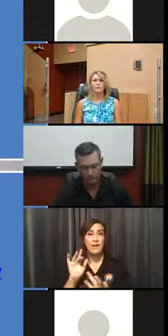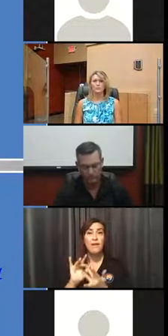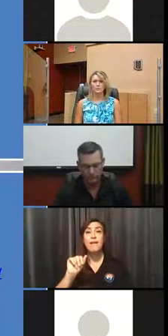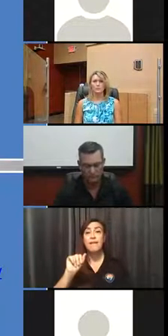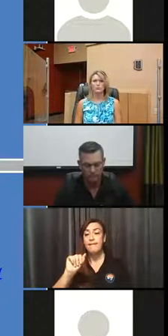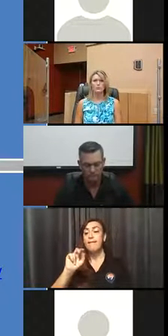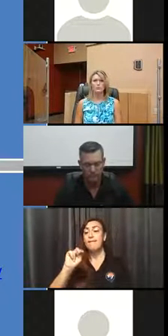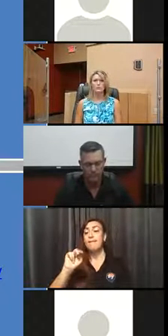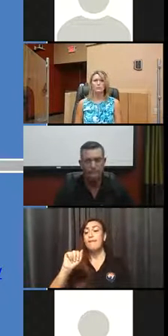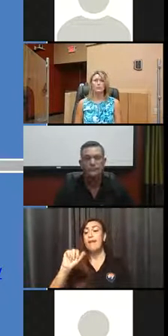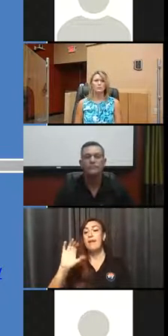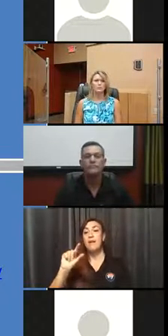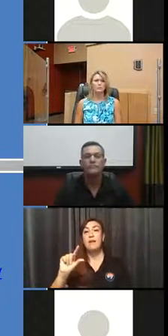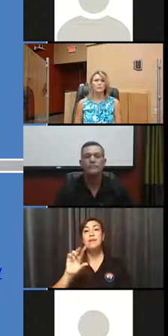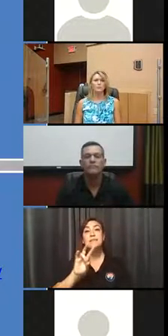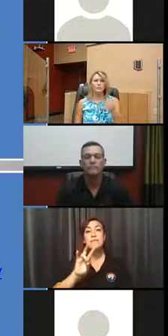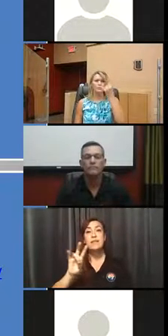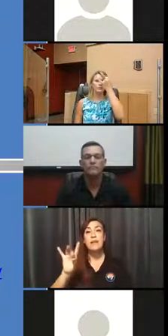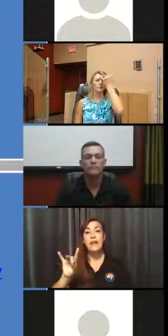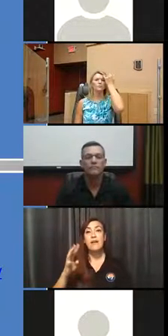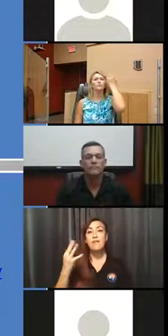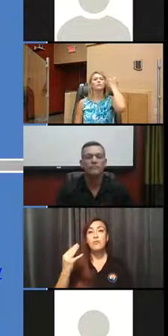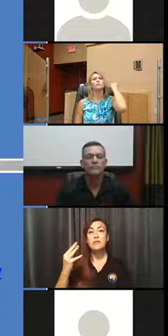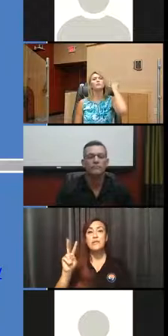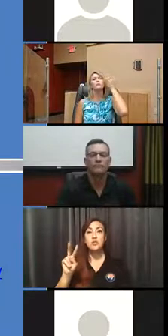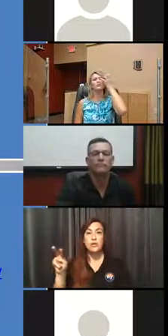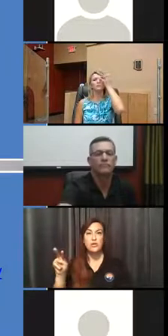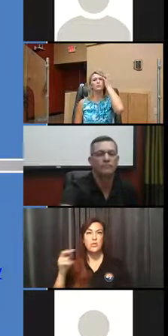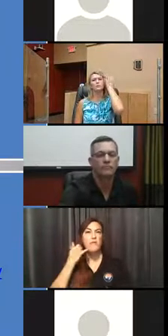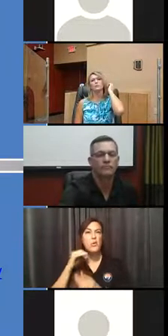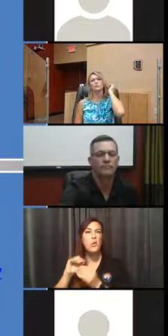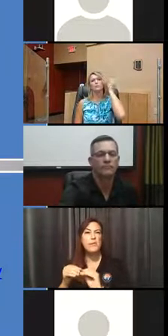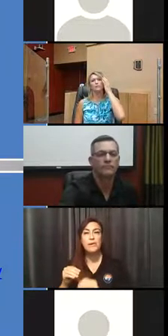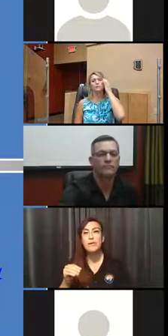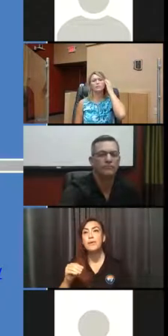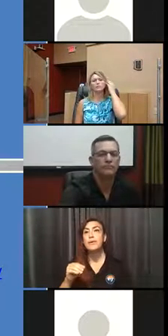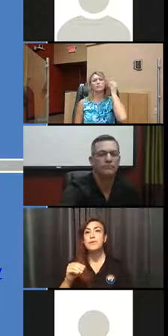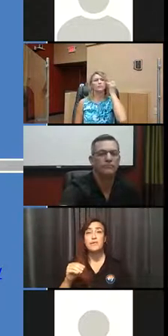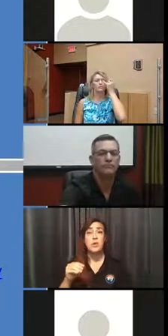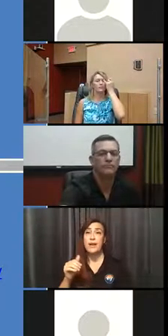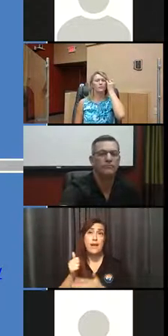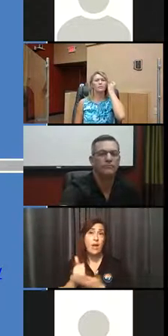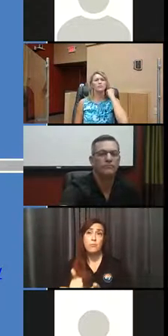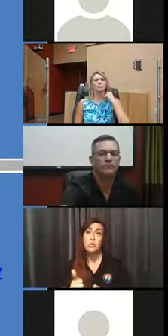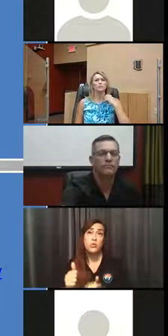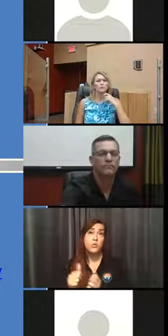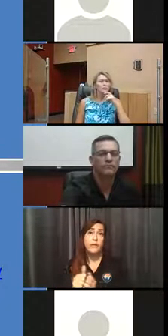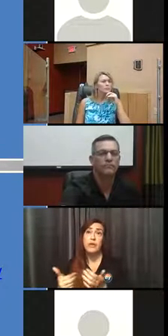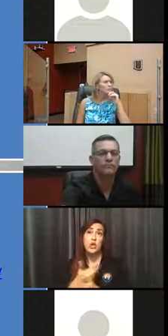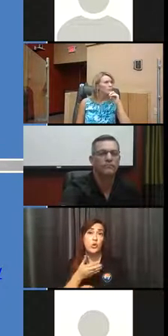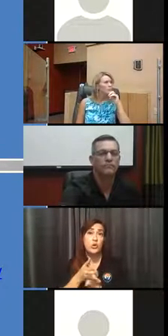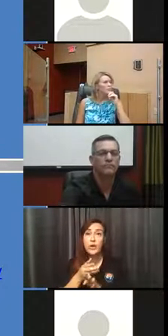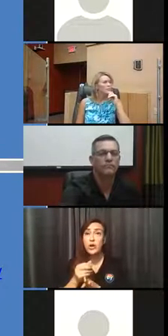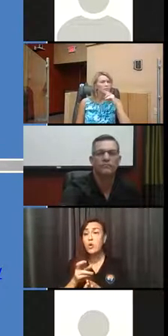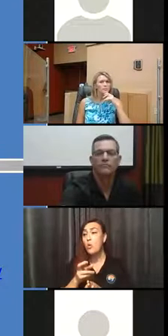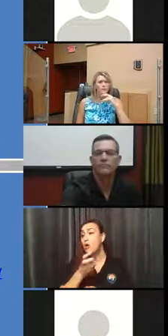at 778-1422. And we'll get you started on helping you with your new career or career training